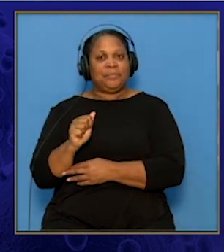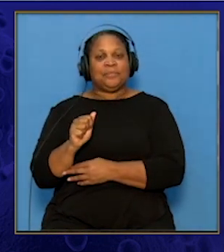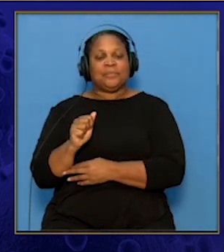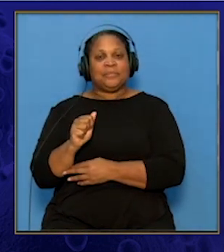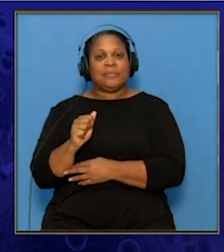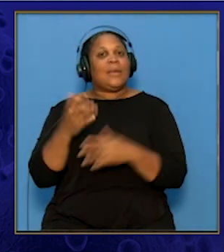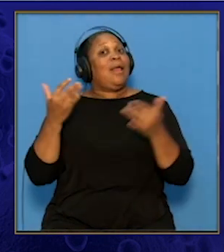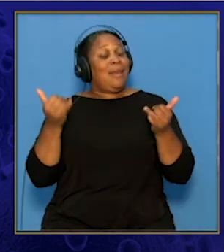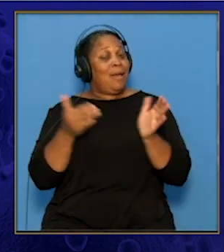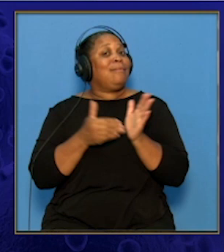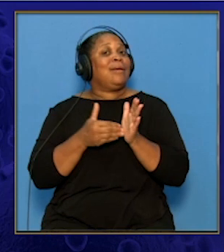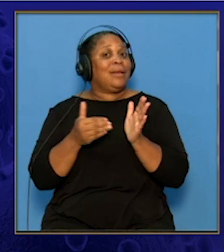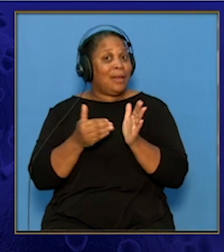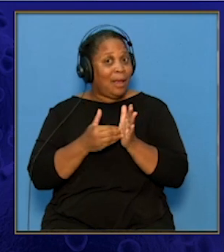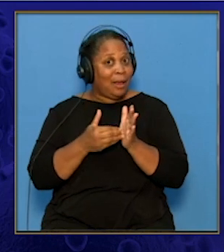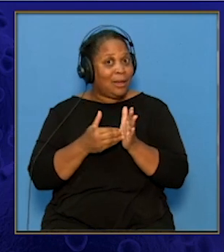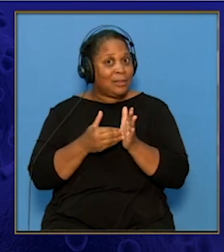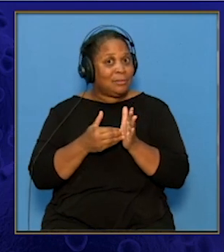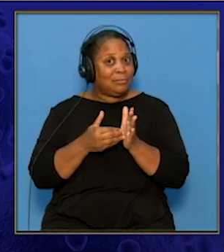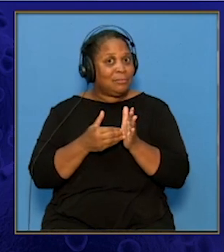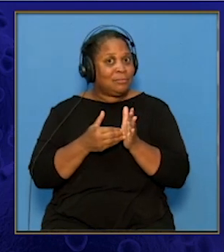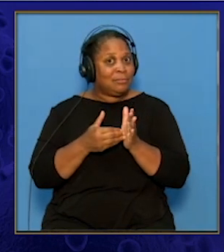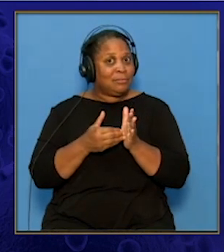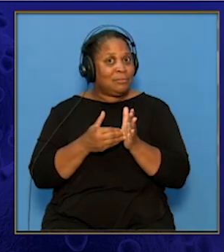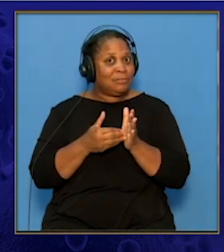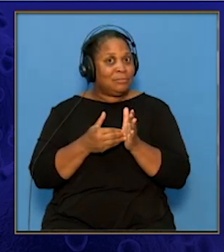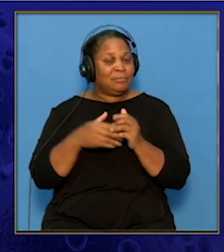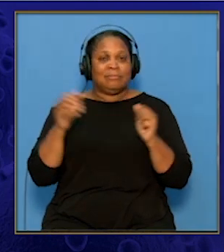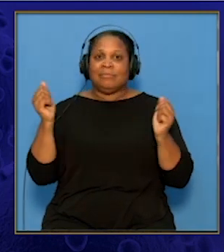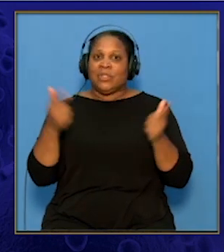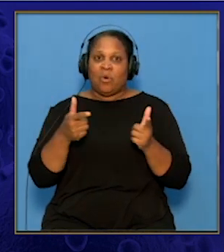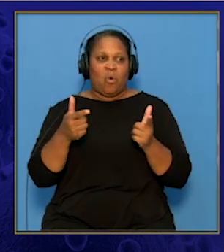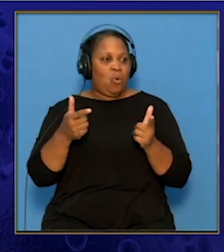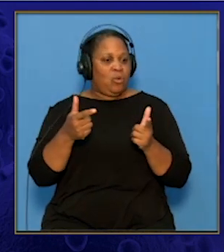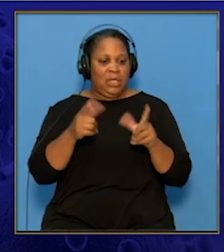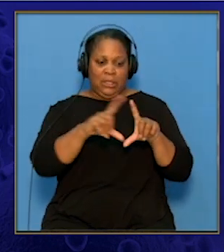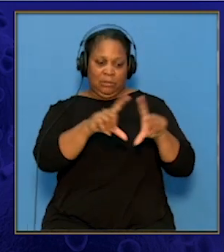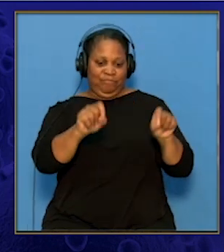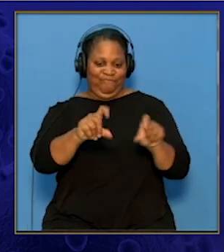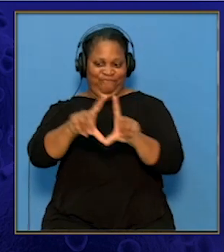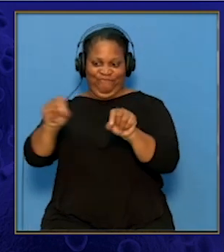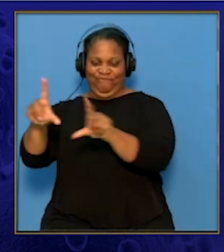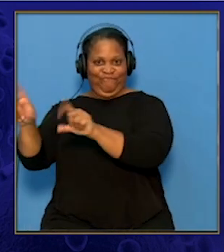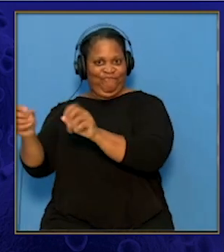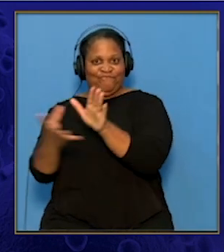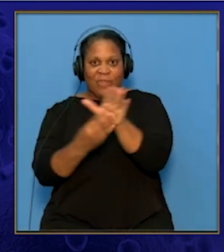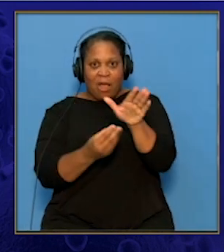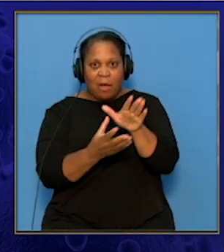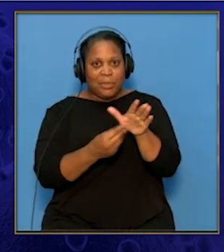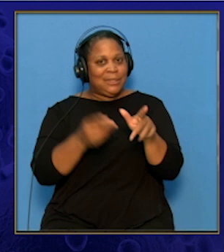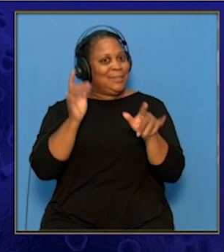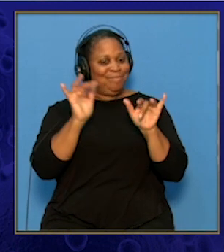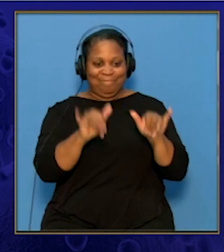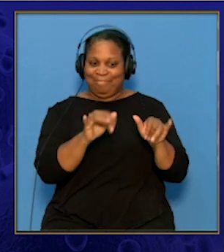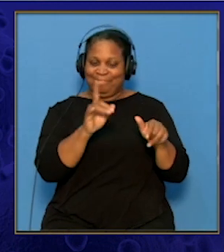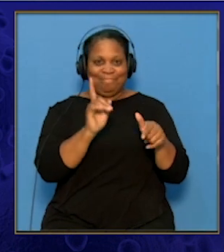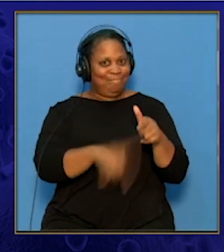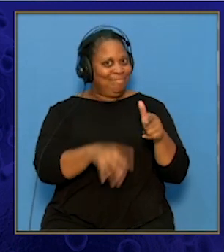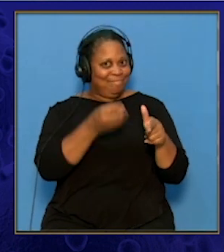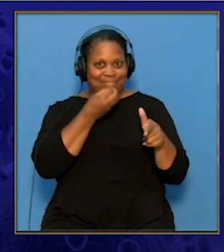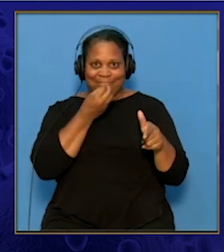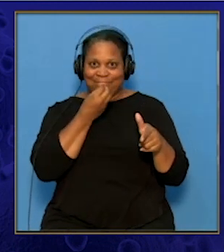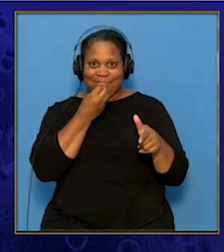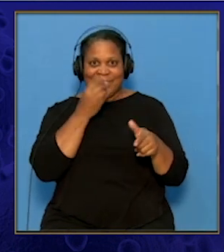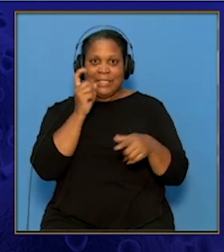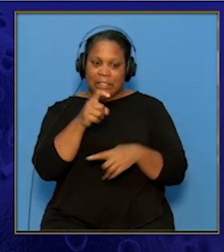Now again, having these mobile versions of the recipe is safer, but we still cannot eat it. We must